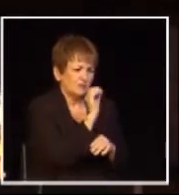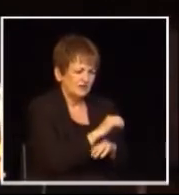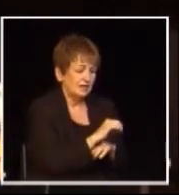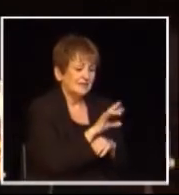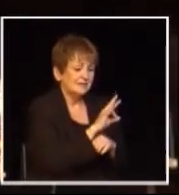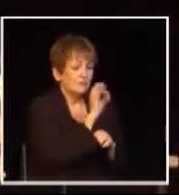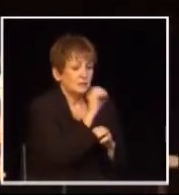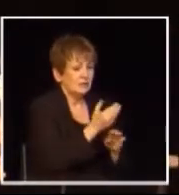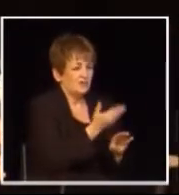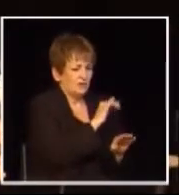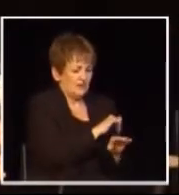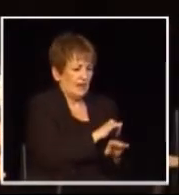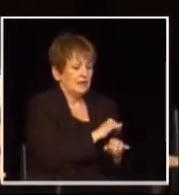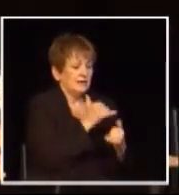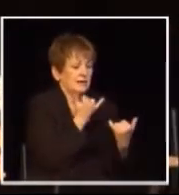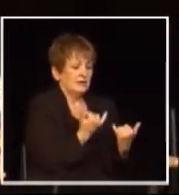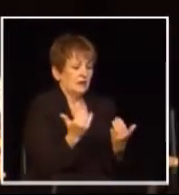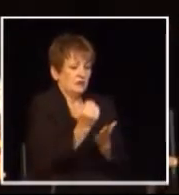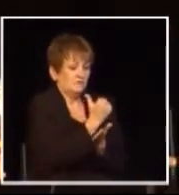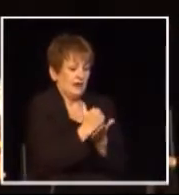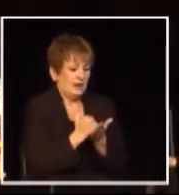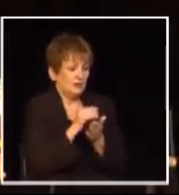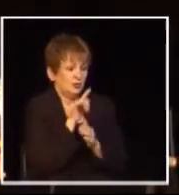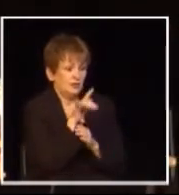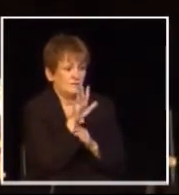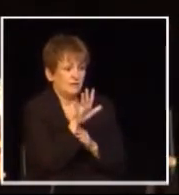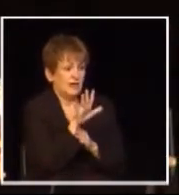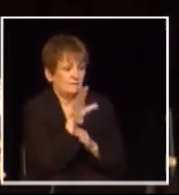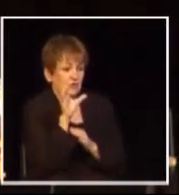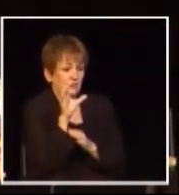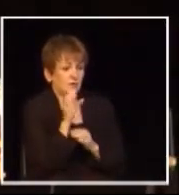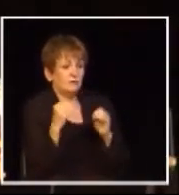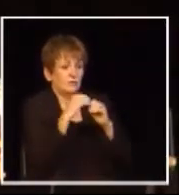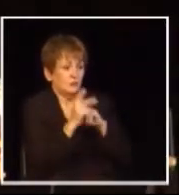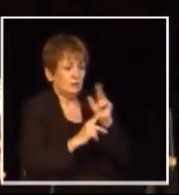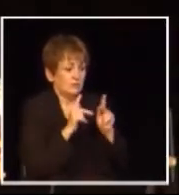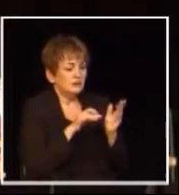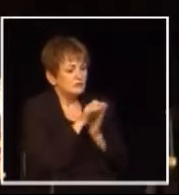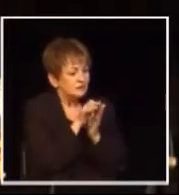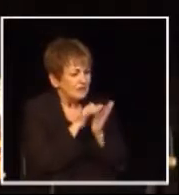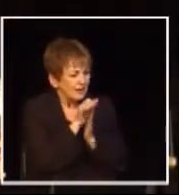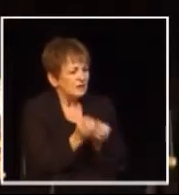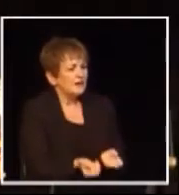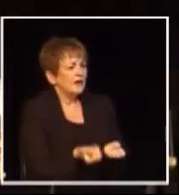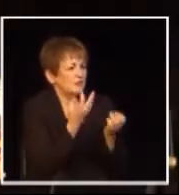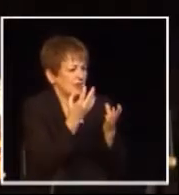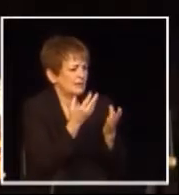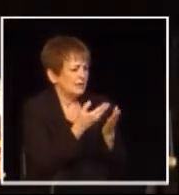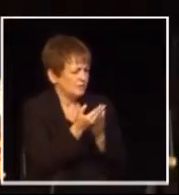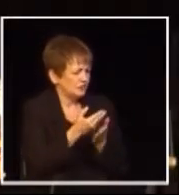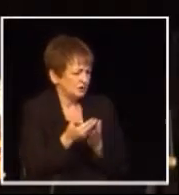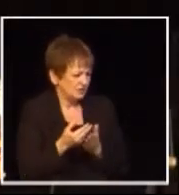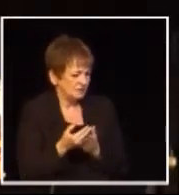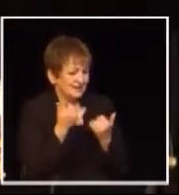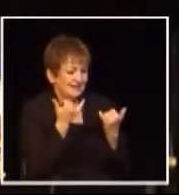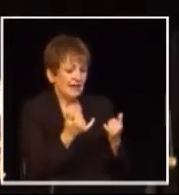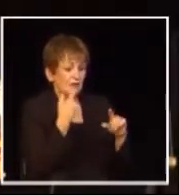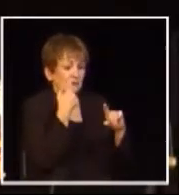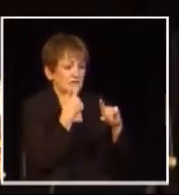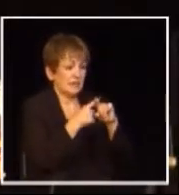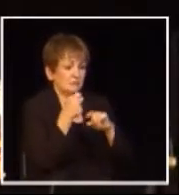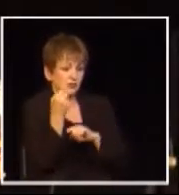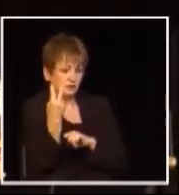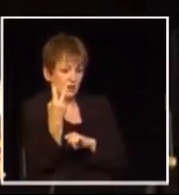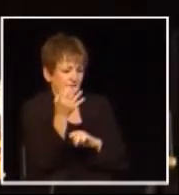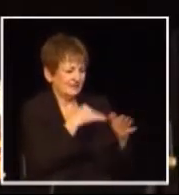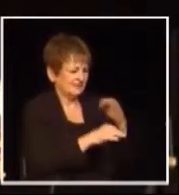it was 7% before that you've hired 2,500 more people to count the exact same amount of purchases except now you're